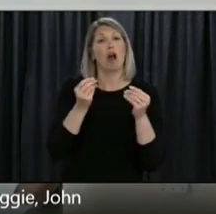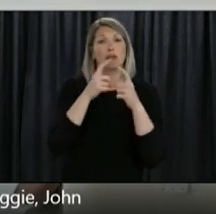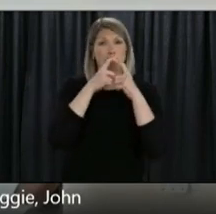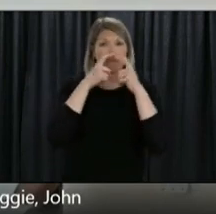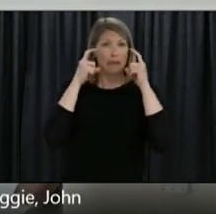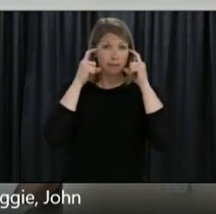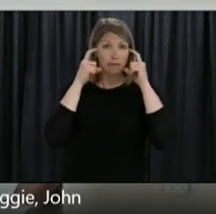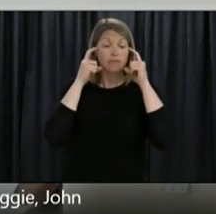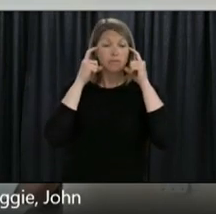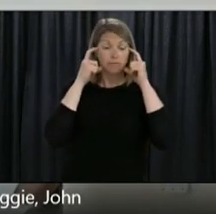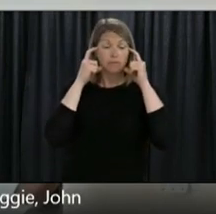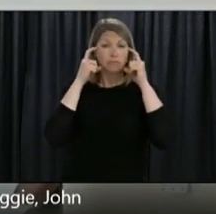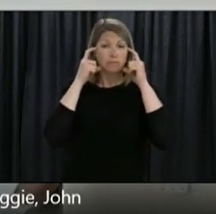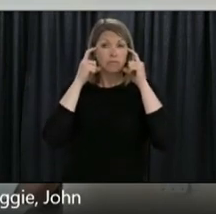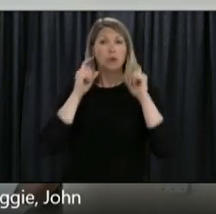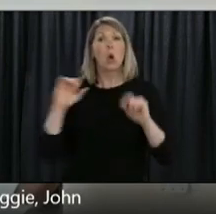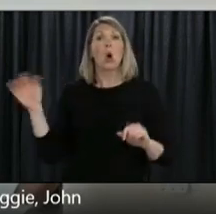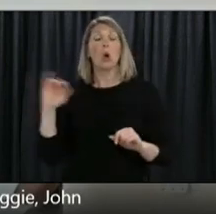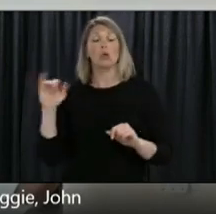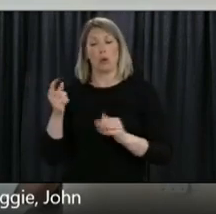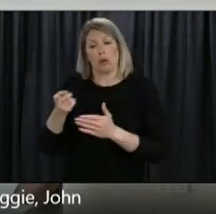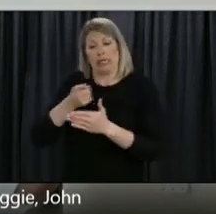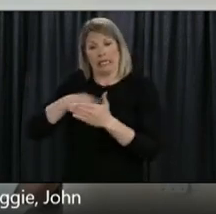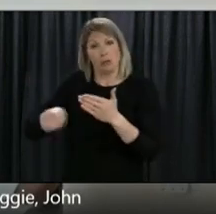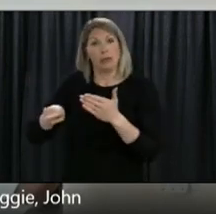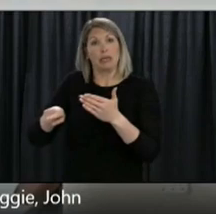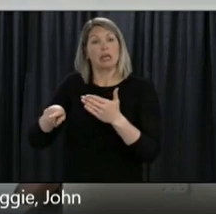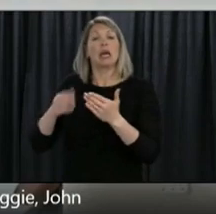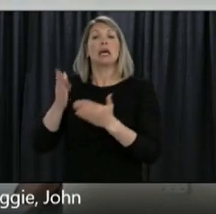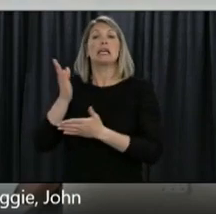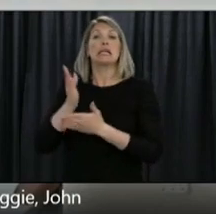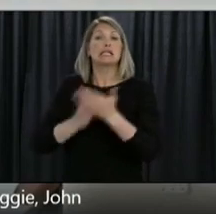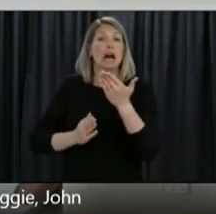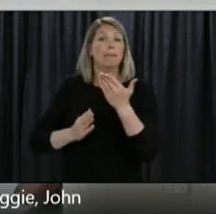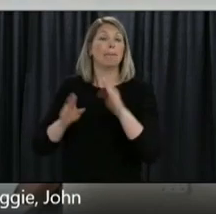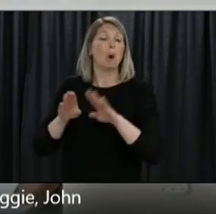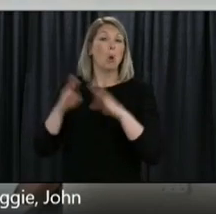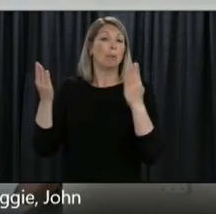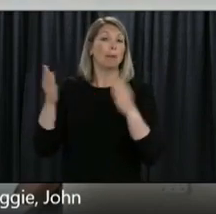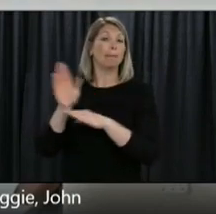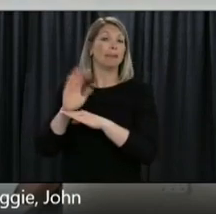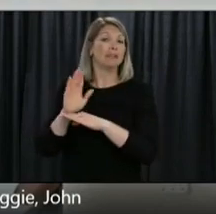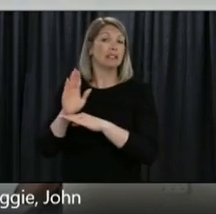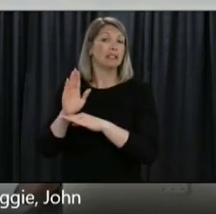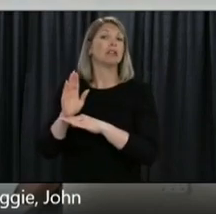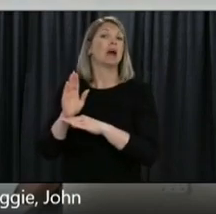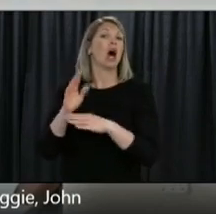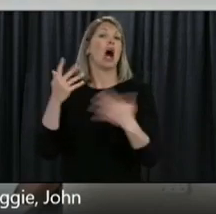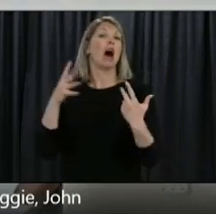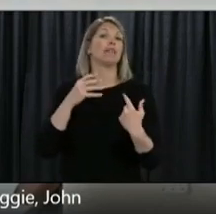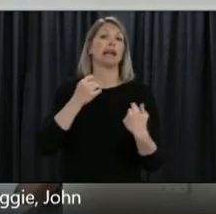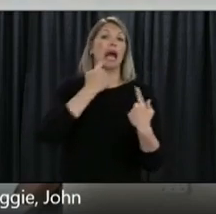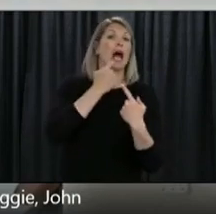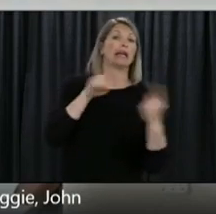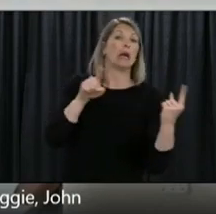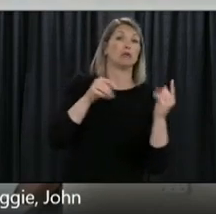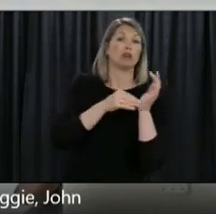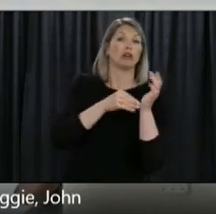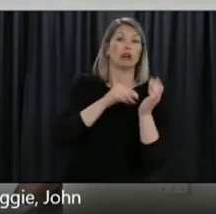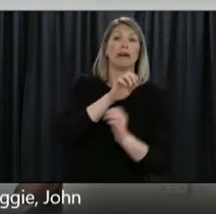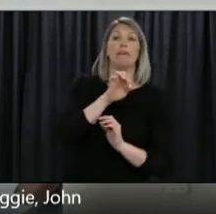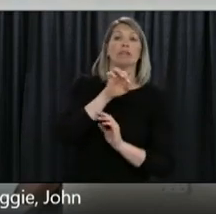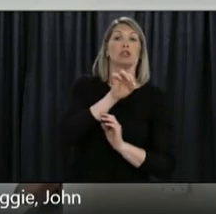being well open up on Monday. What this means now is Newfoundlanders and Labradorians have reason to exercise